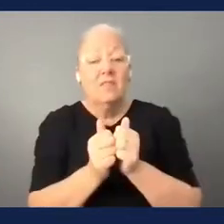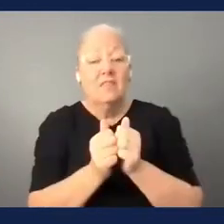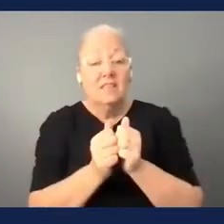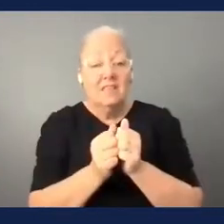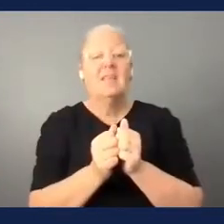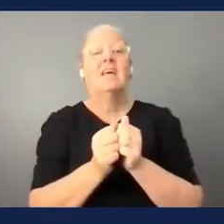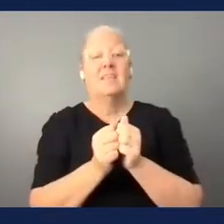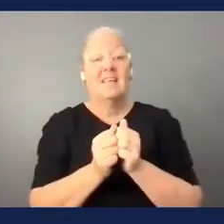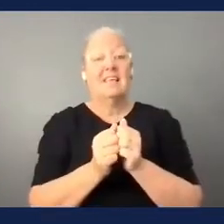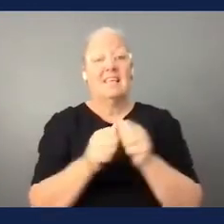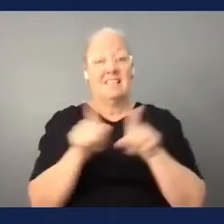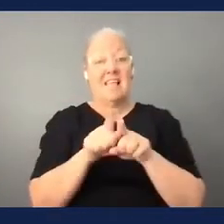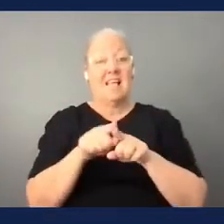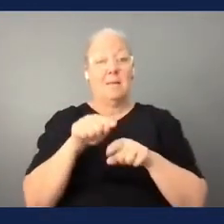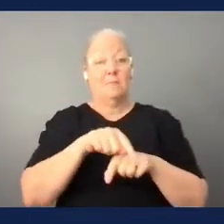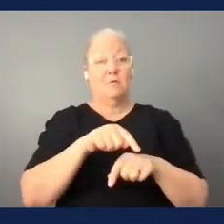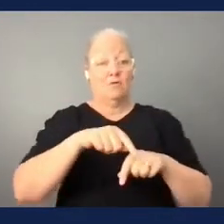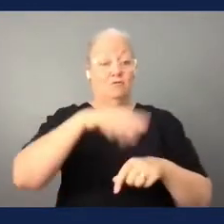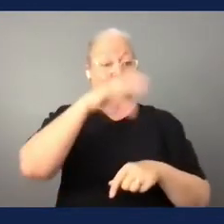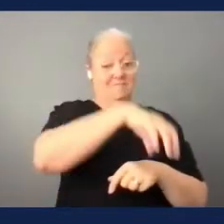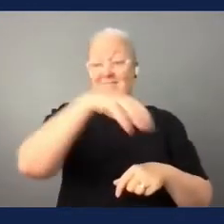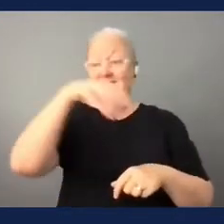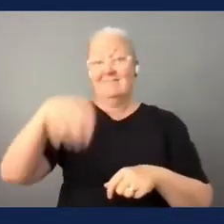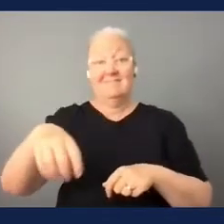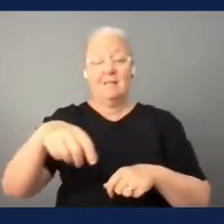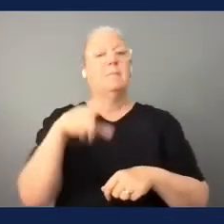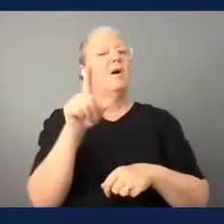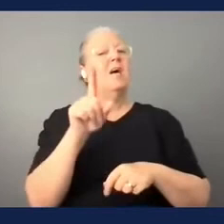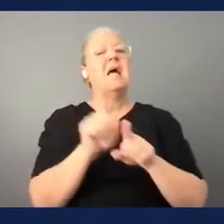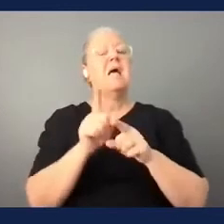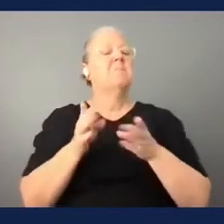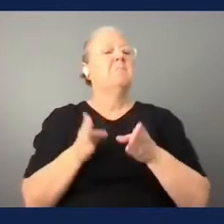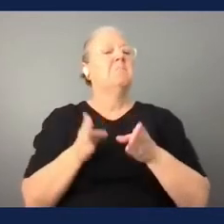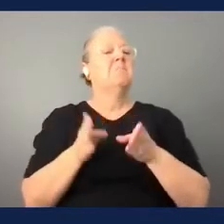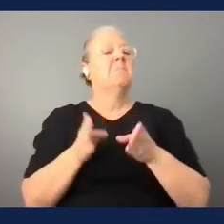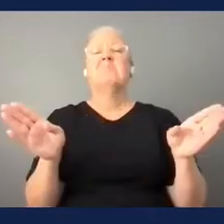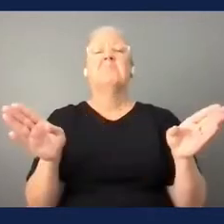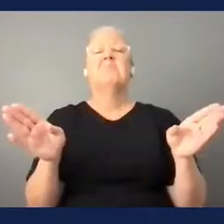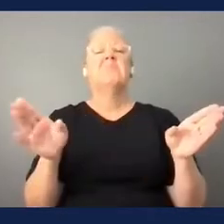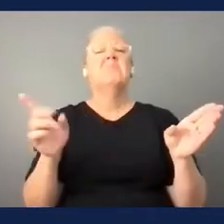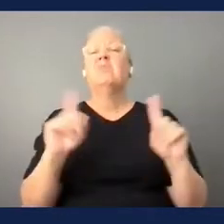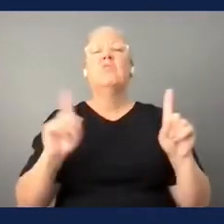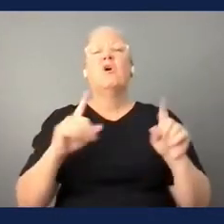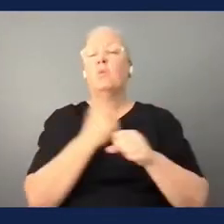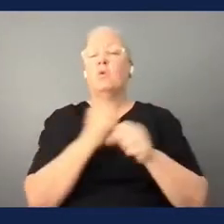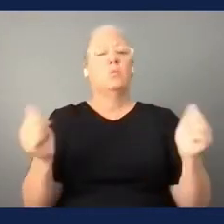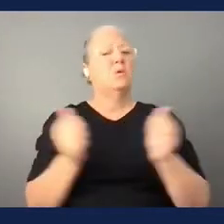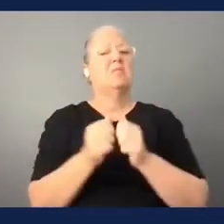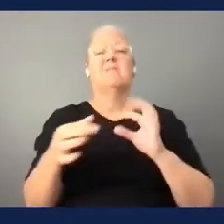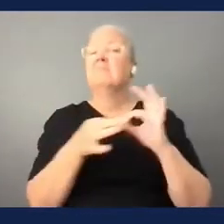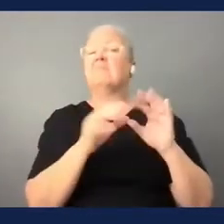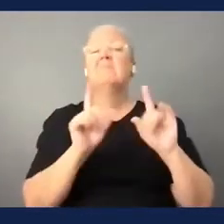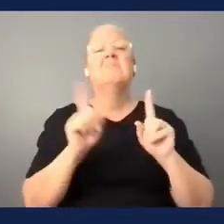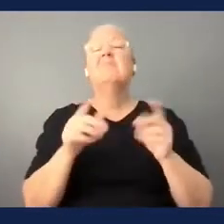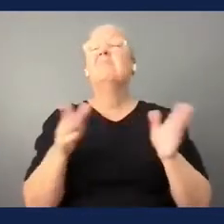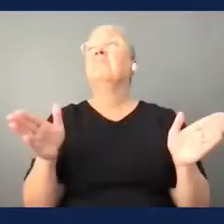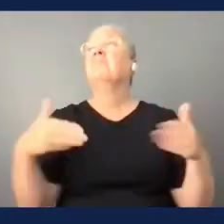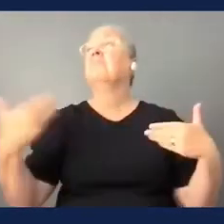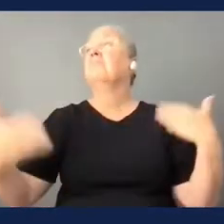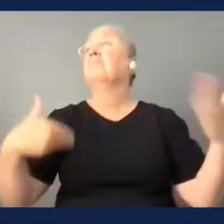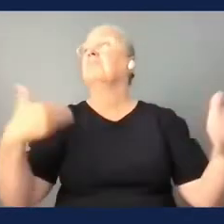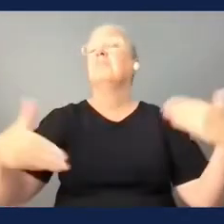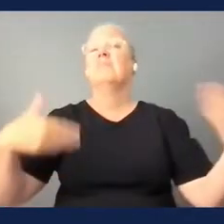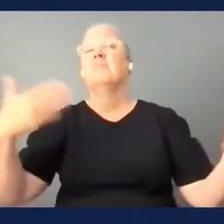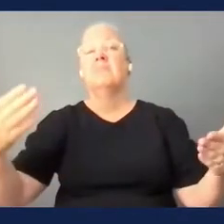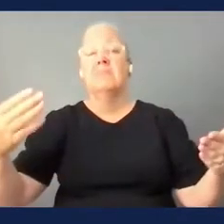never worked together but just by doing this workshop and promoting disability football in the region they just worked together and what was interesting